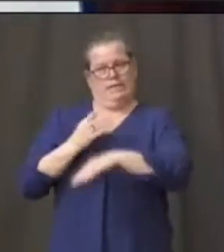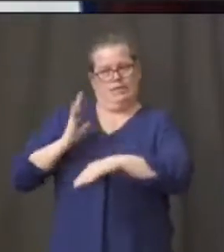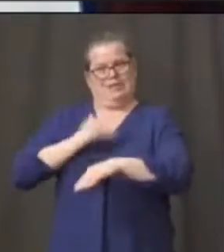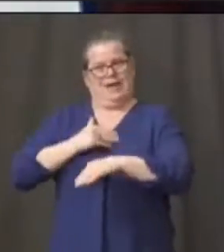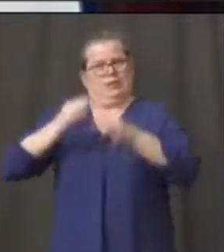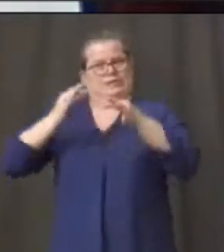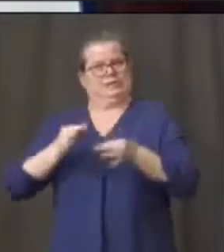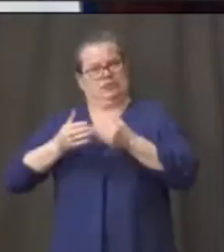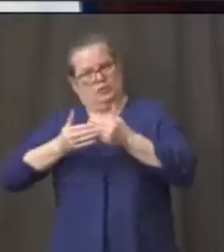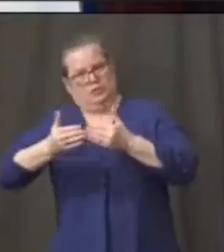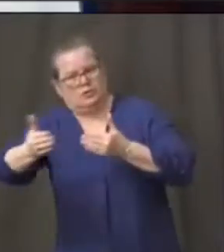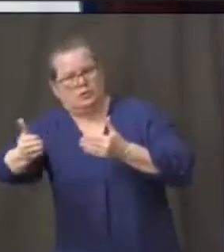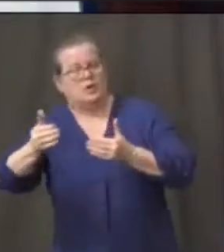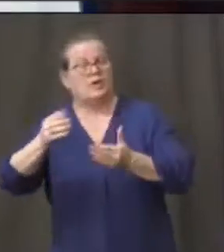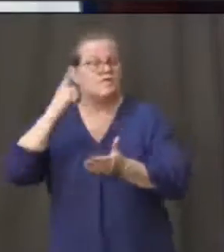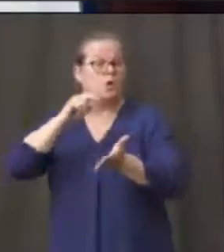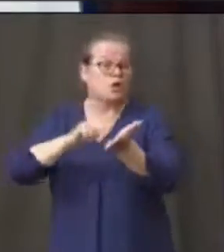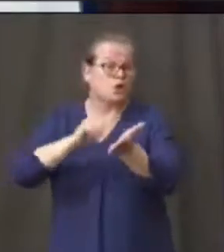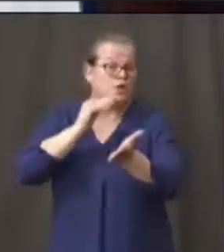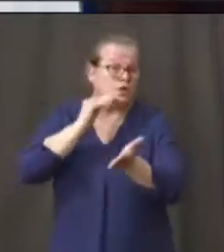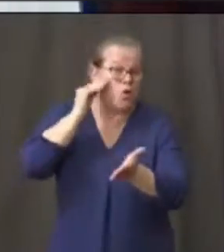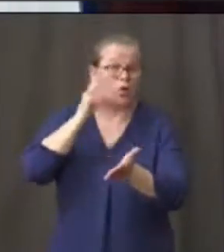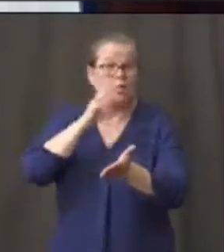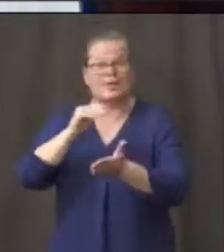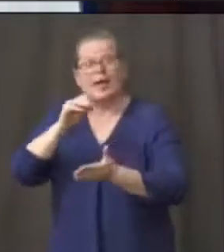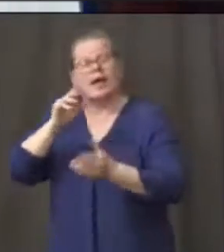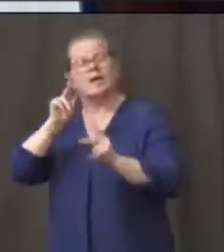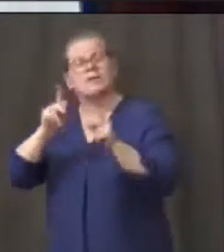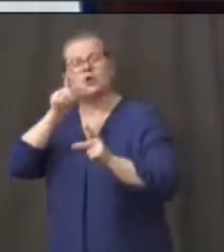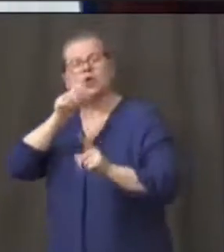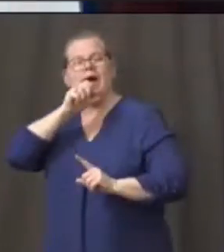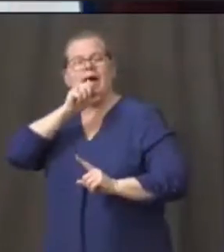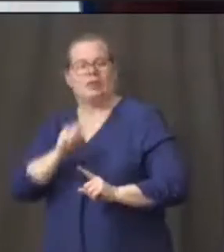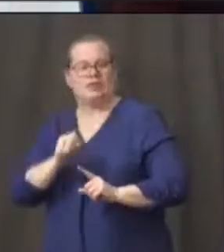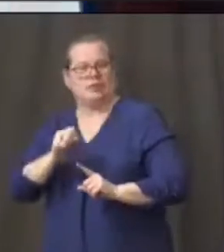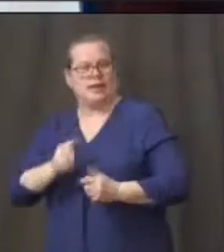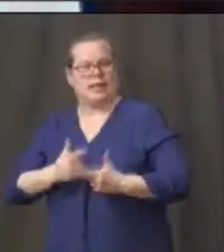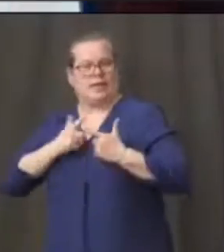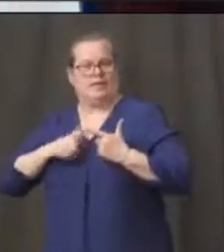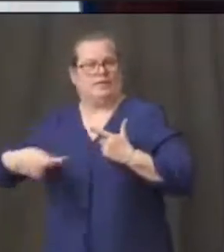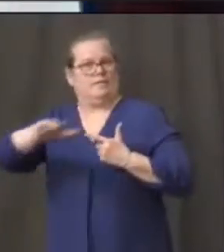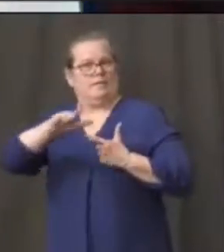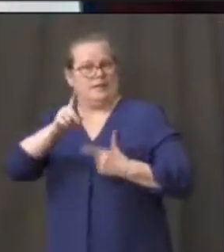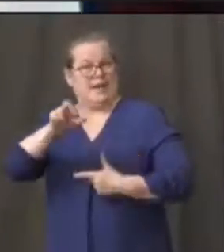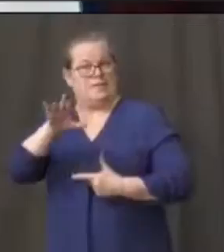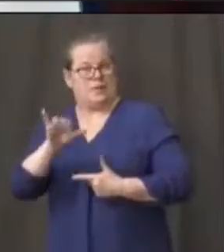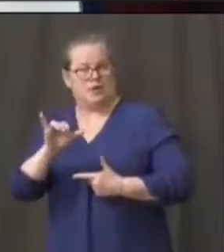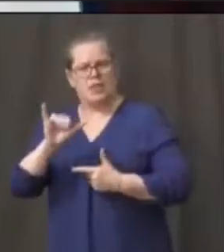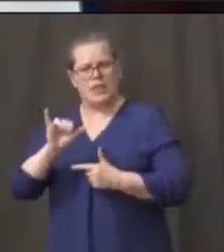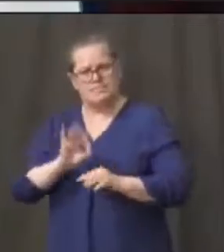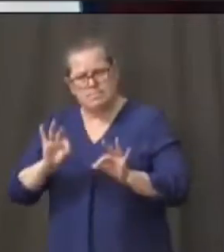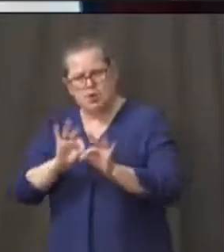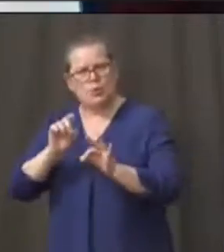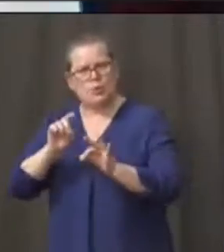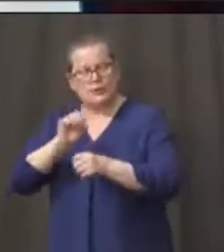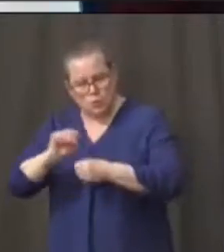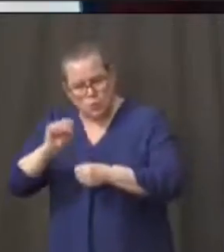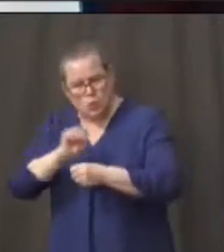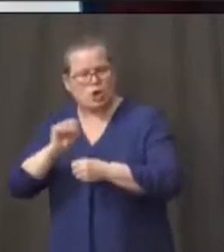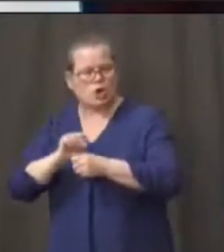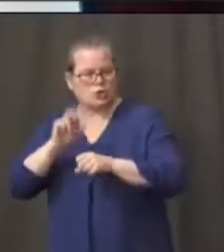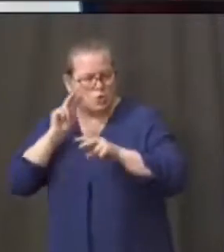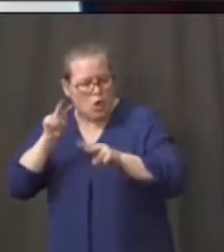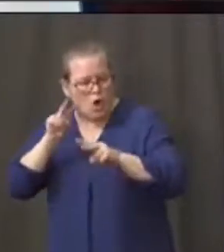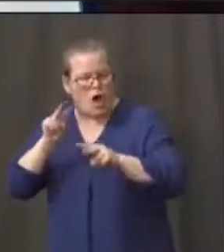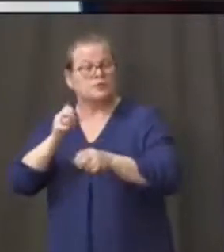is on our nursing homes and, of course, our elderly residents throughout the city. So those are areas that we can always continue to work on, particularly our